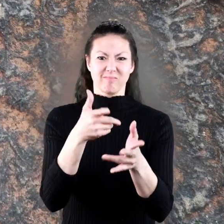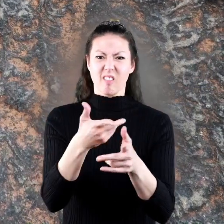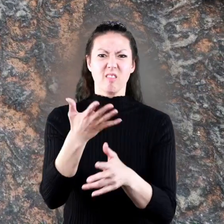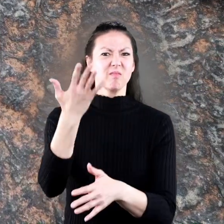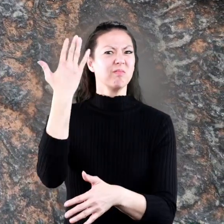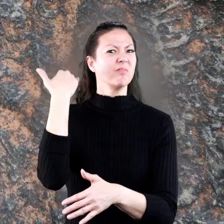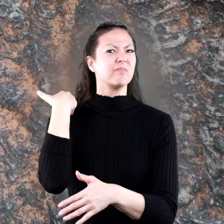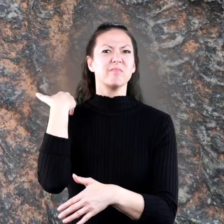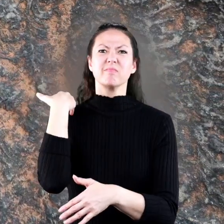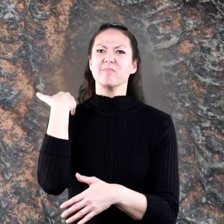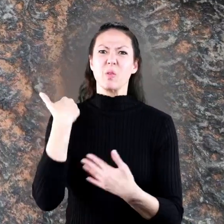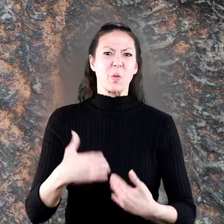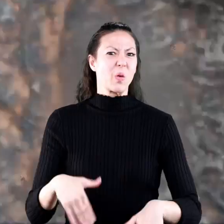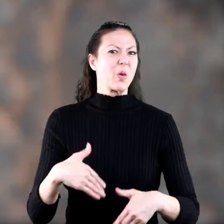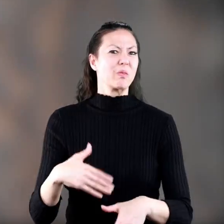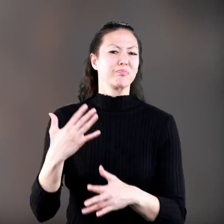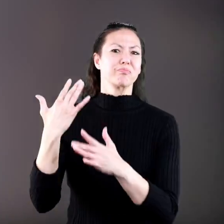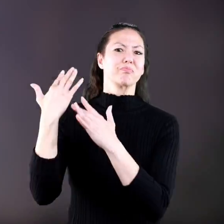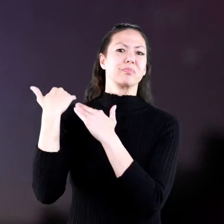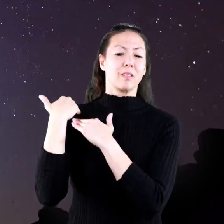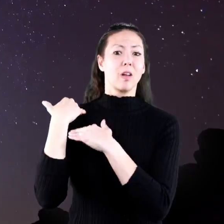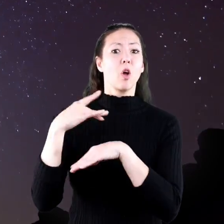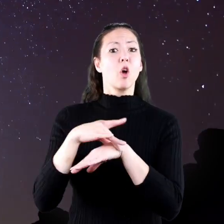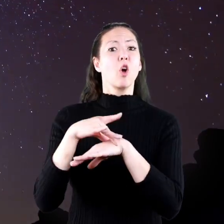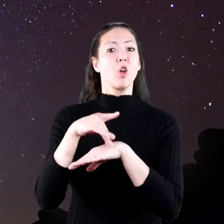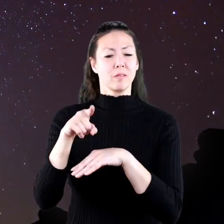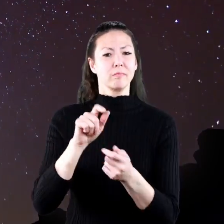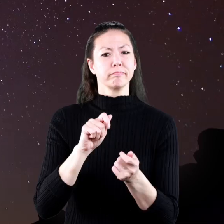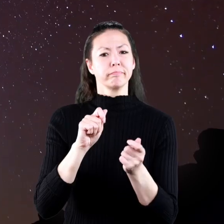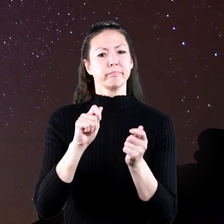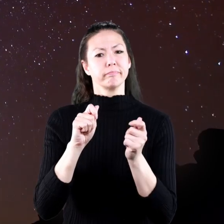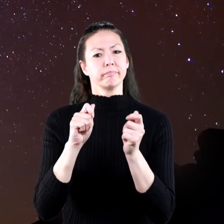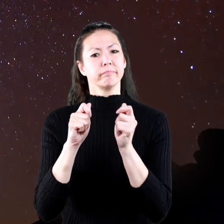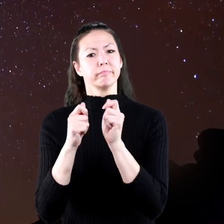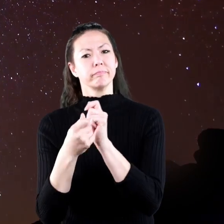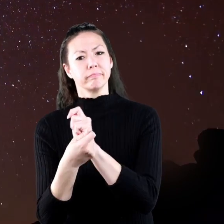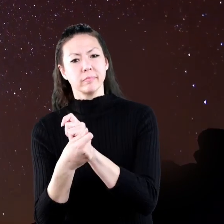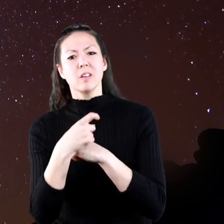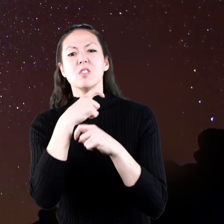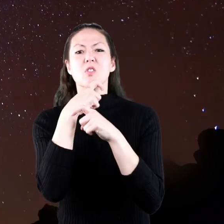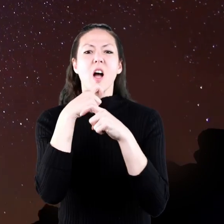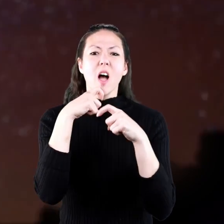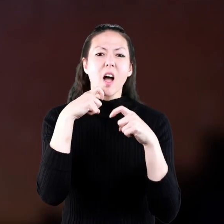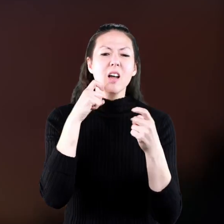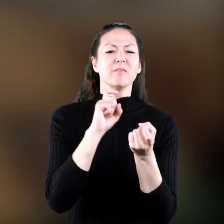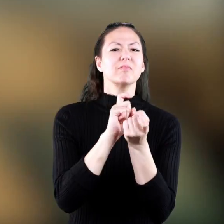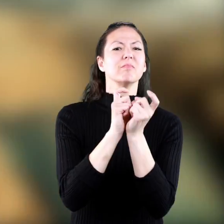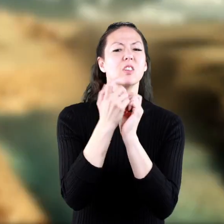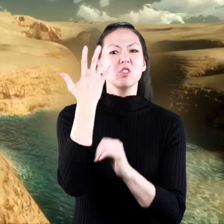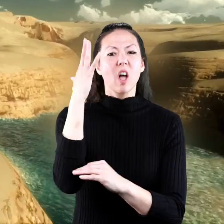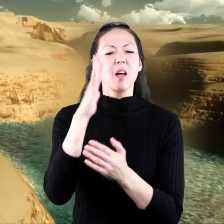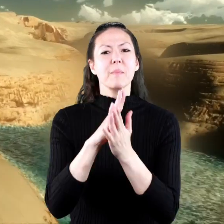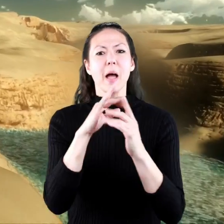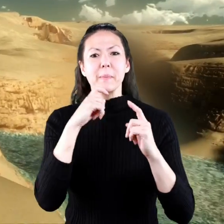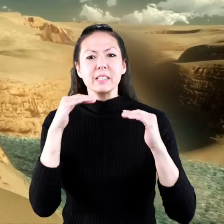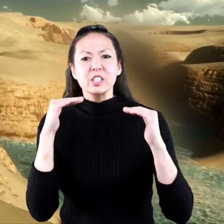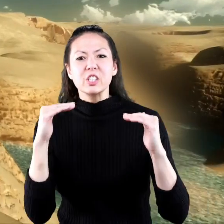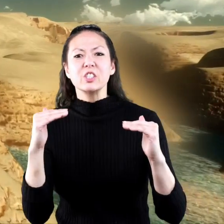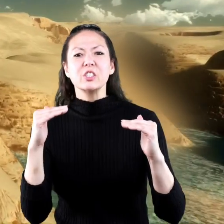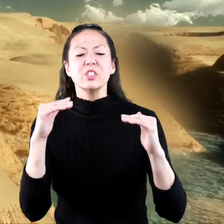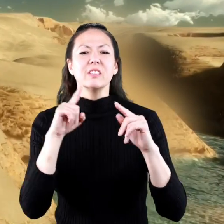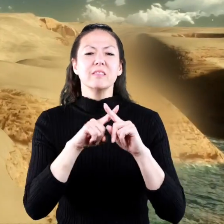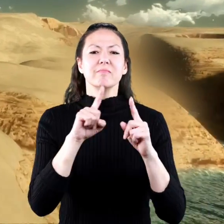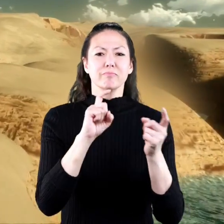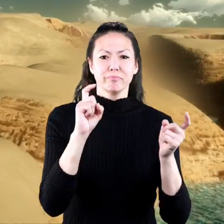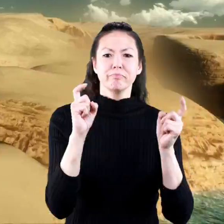over time a long long time the earth changed swamps dried up jungles became deserts and